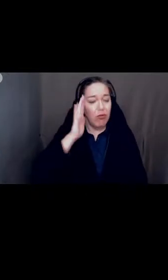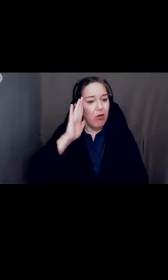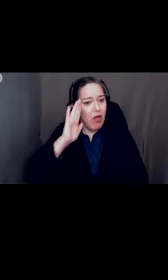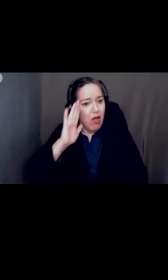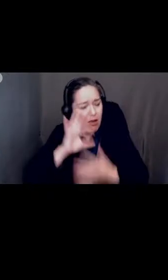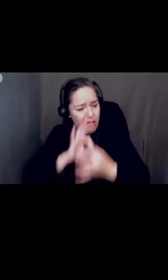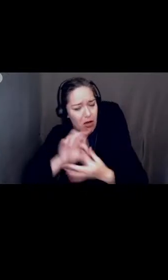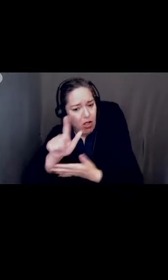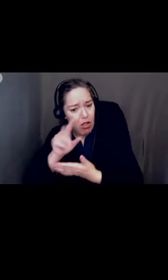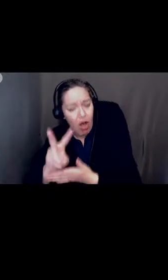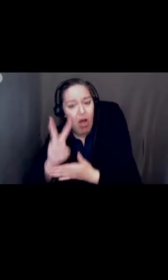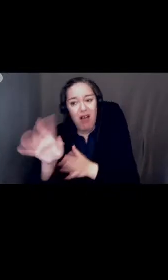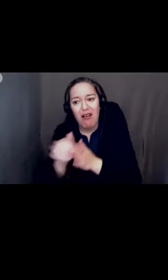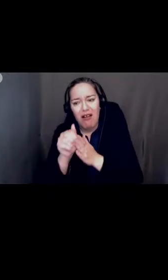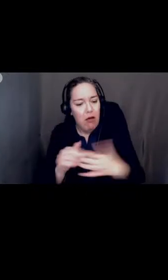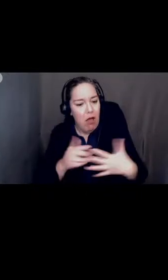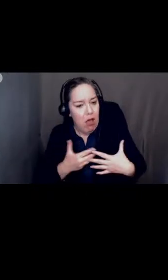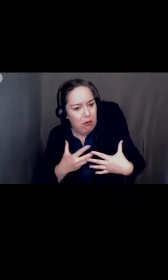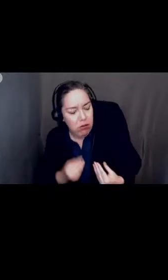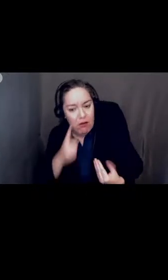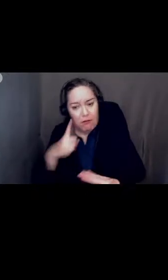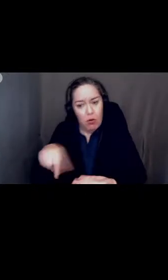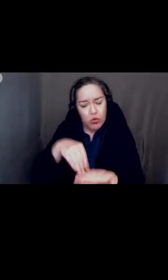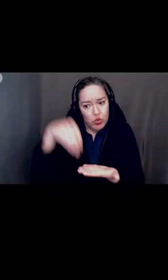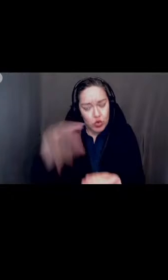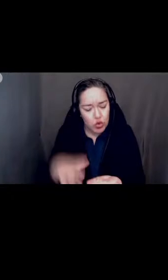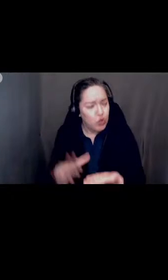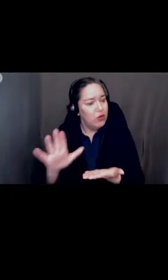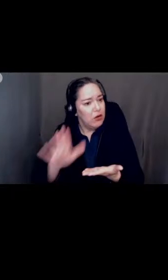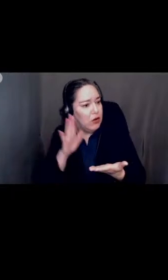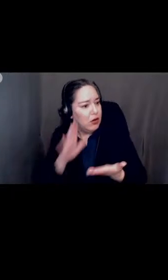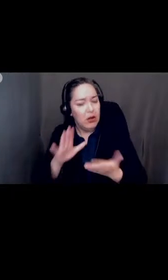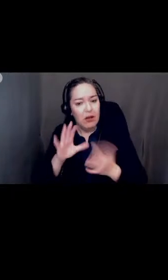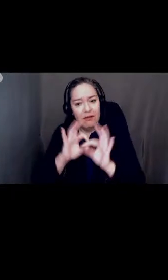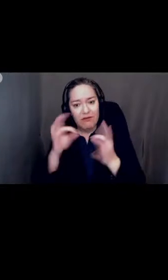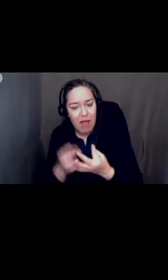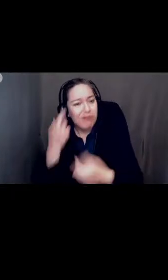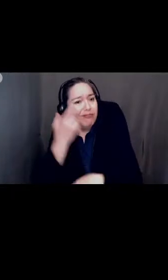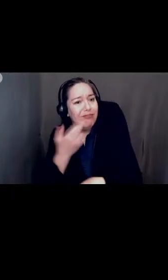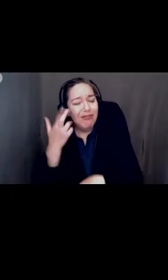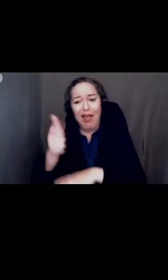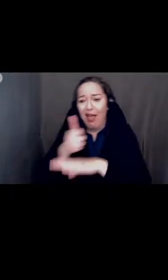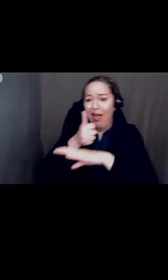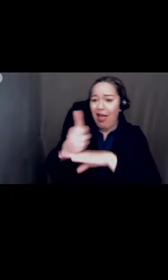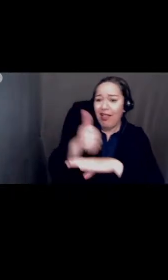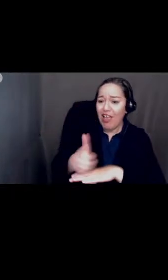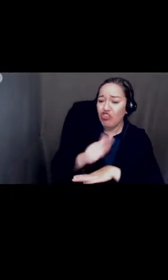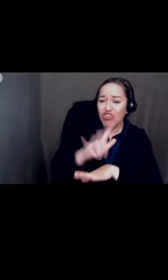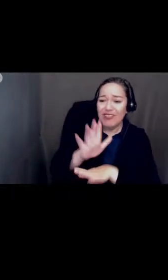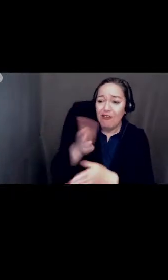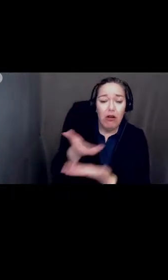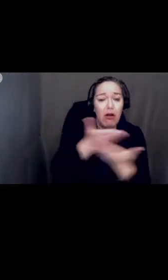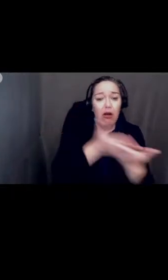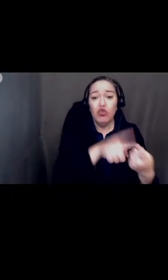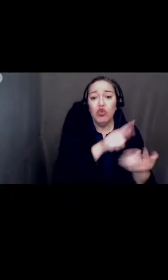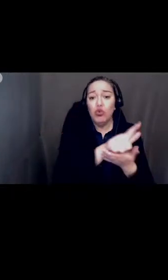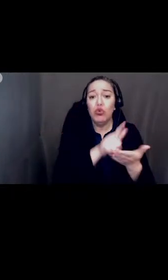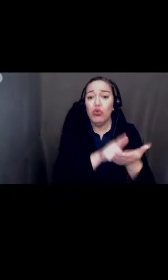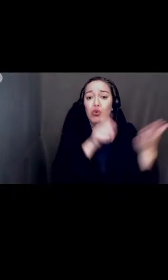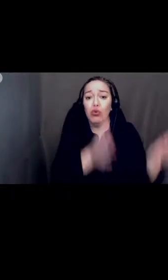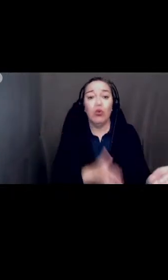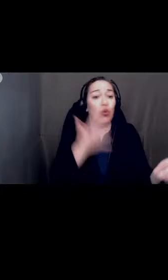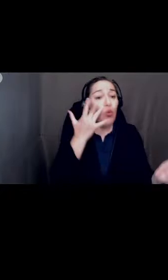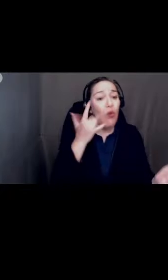well as their families that allegations did not reach attorneys and advocates because Dr. Strickwarda stepped in to support these